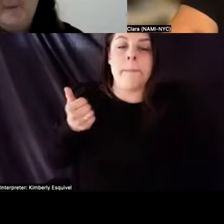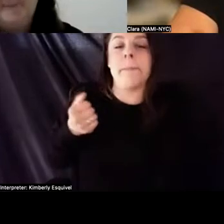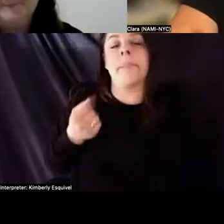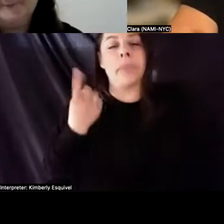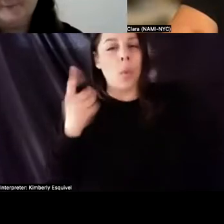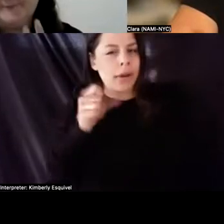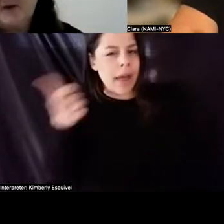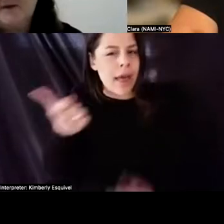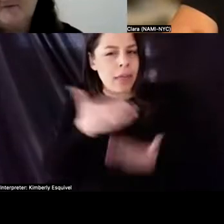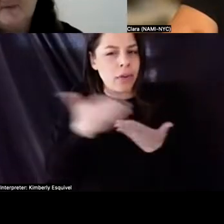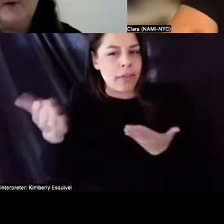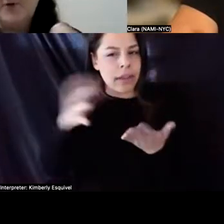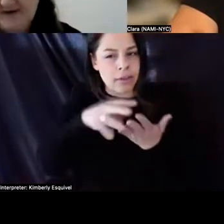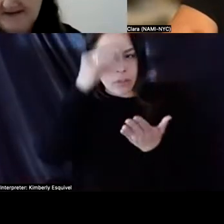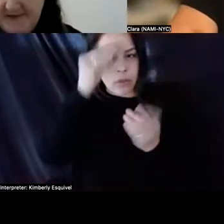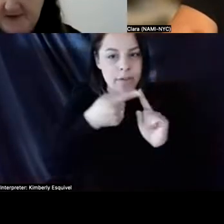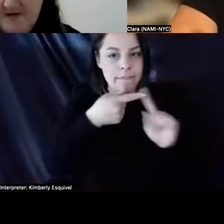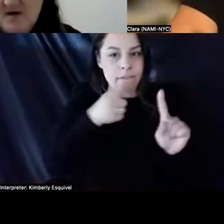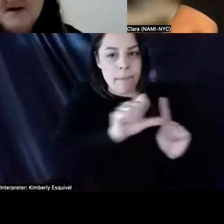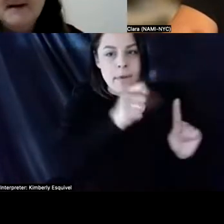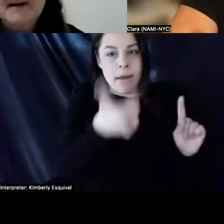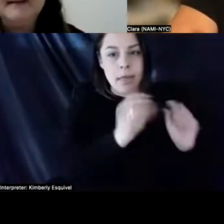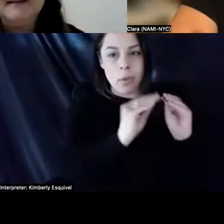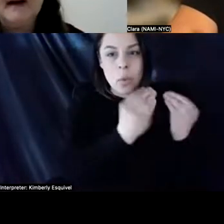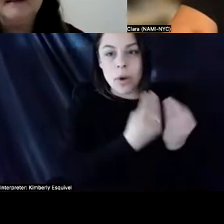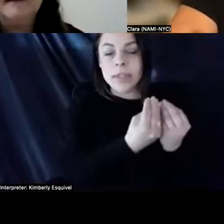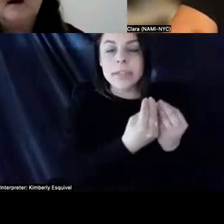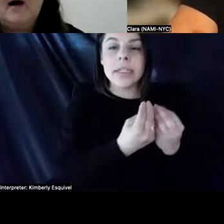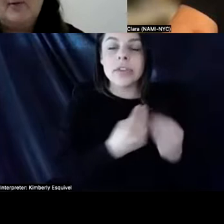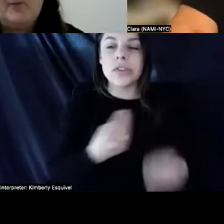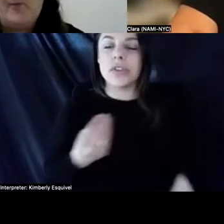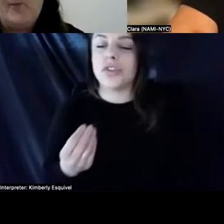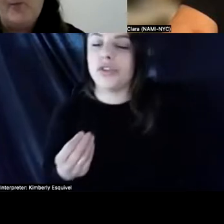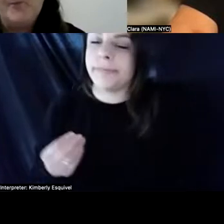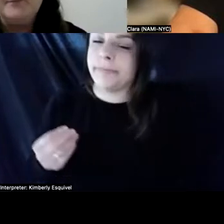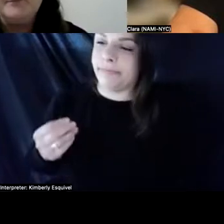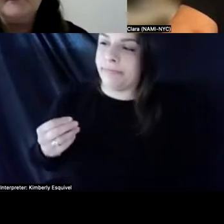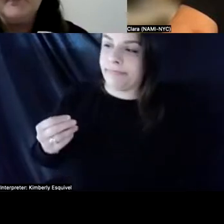um, from another organization is that, um,